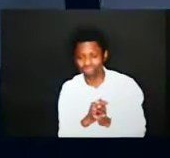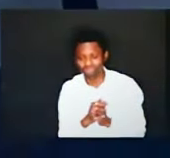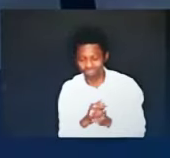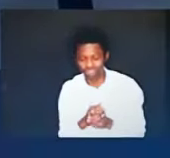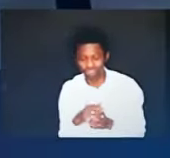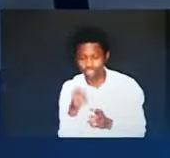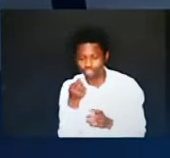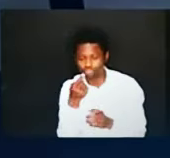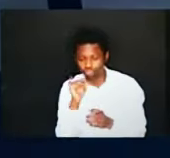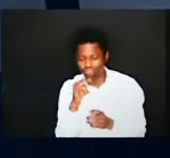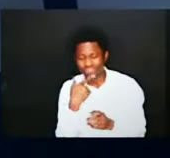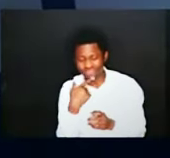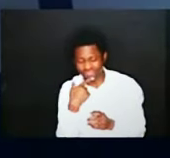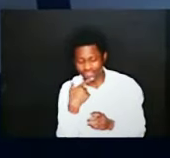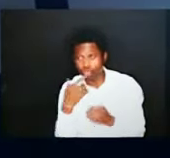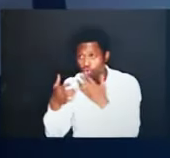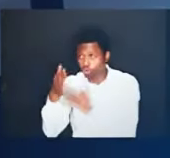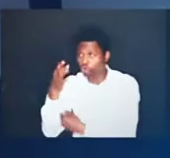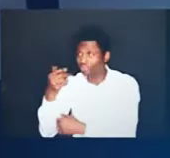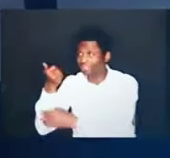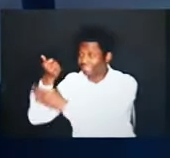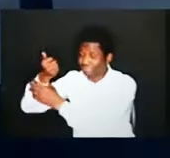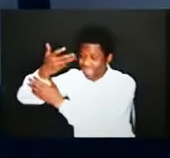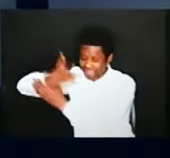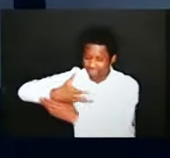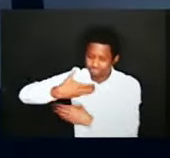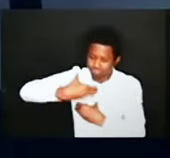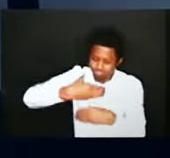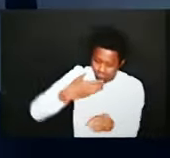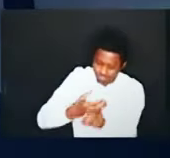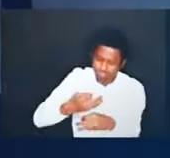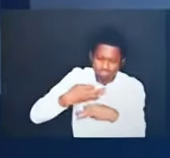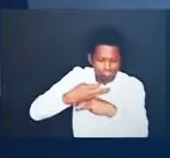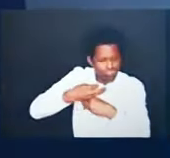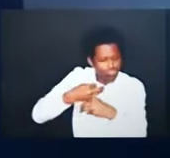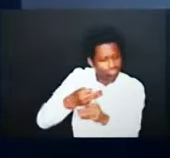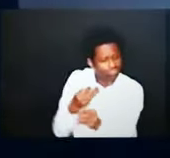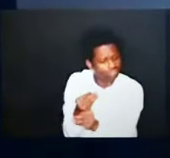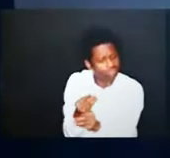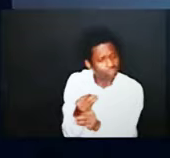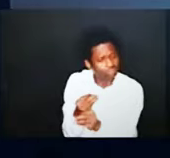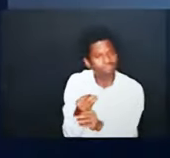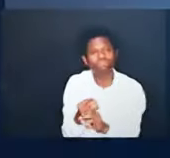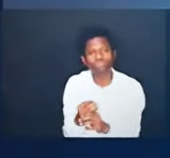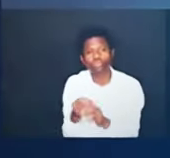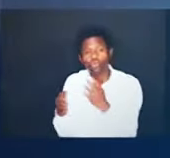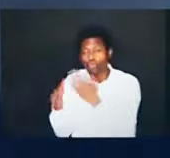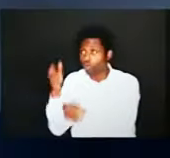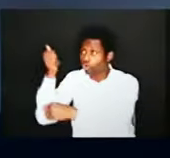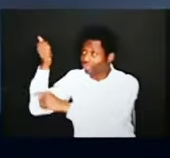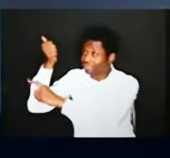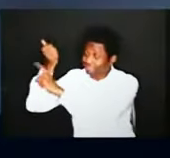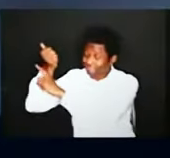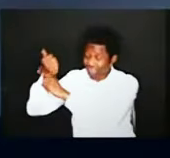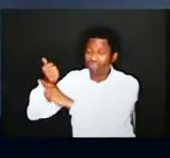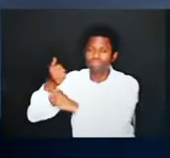Lord himself has intentionally made the handiwork of God himself a